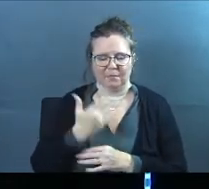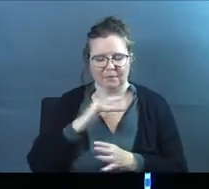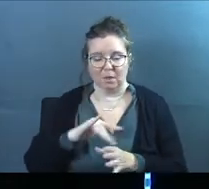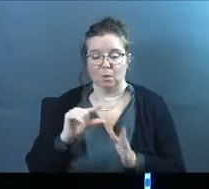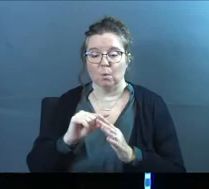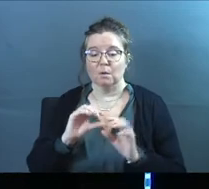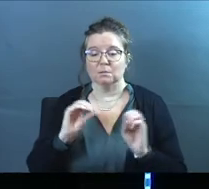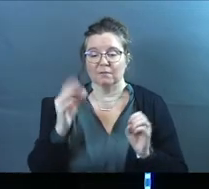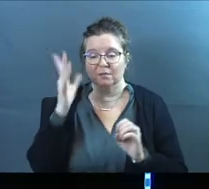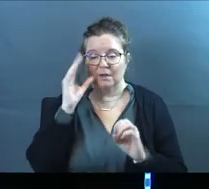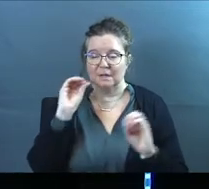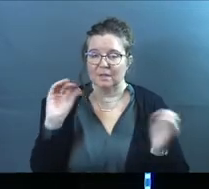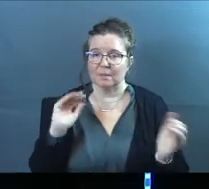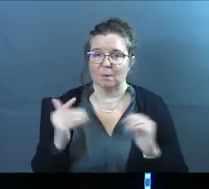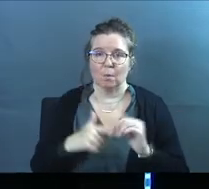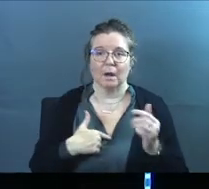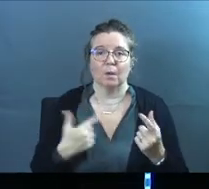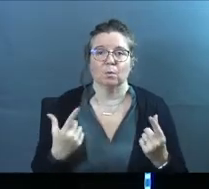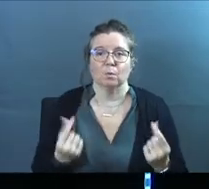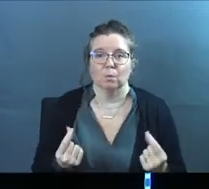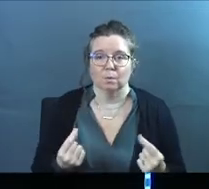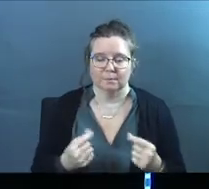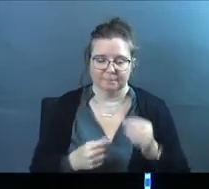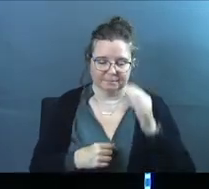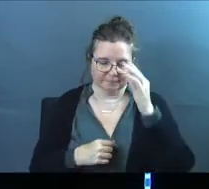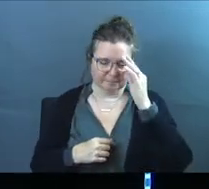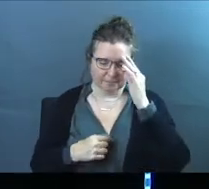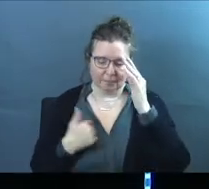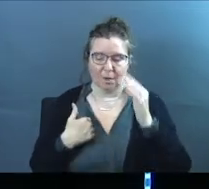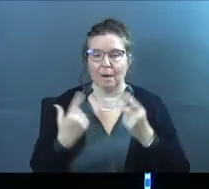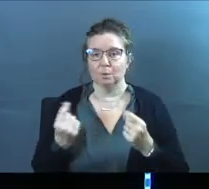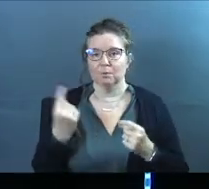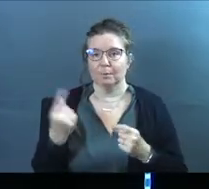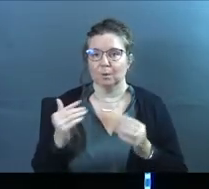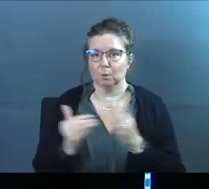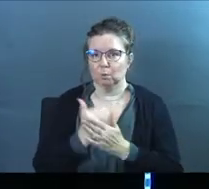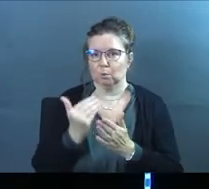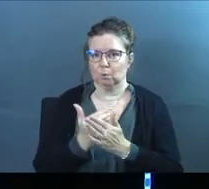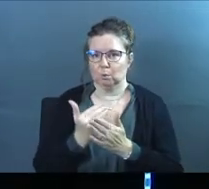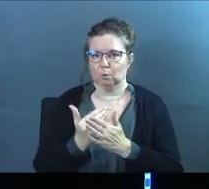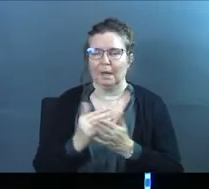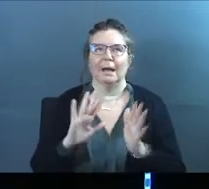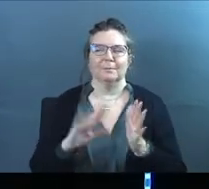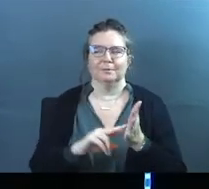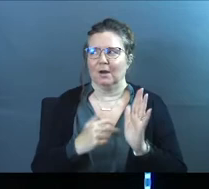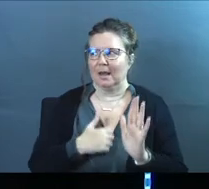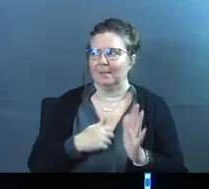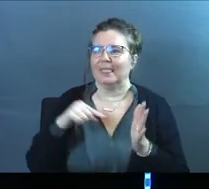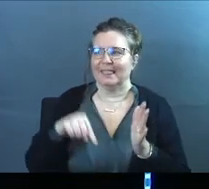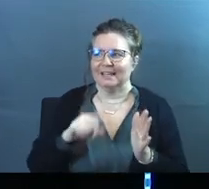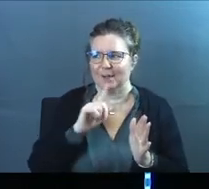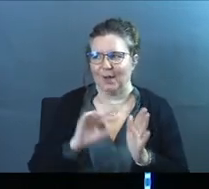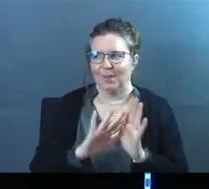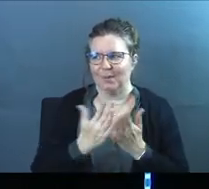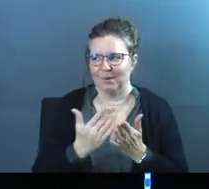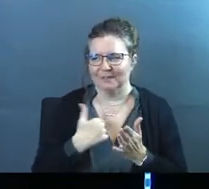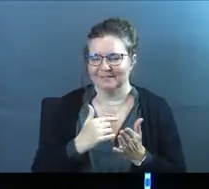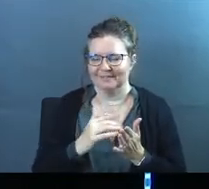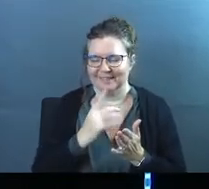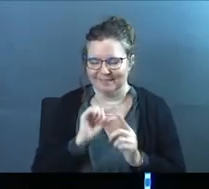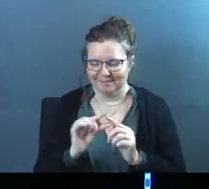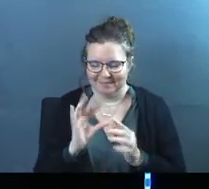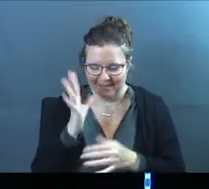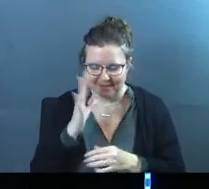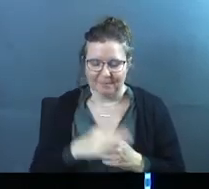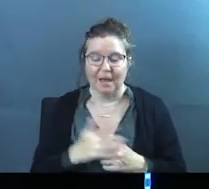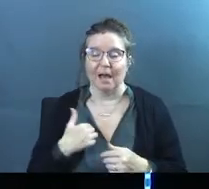is nothing compared to what I'm going to do. For I'm about to do something new. And I meant these are the words of the Father. It is nothing compared to what I'm going to do.